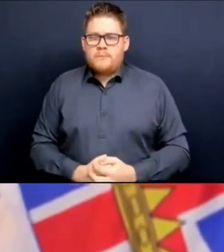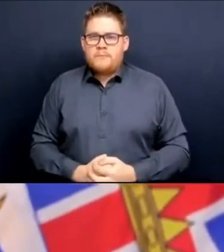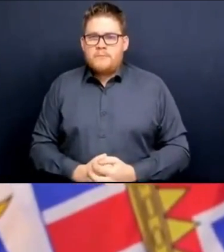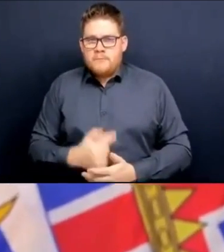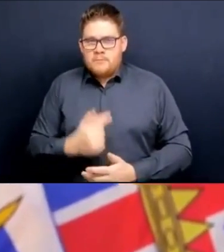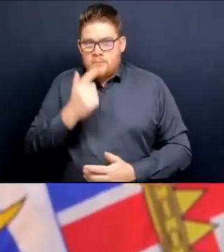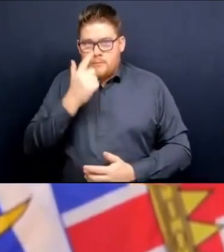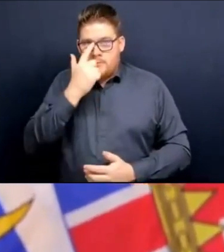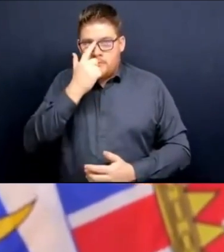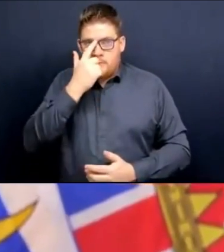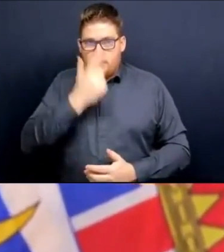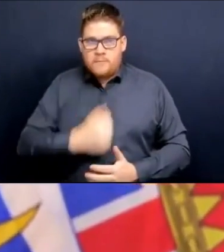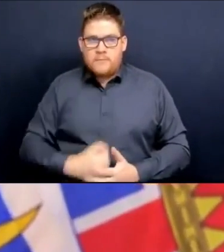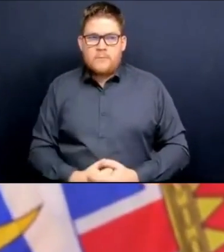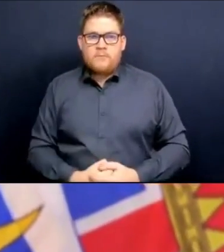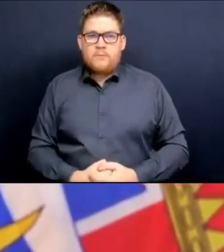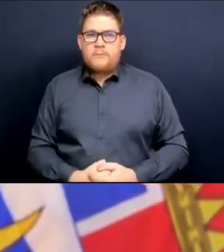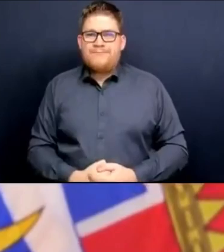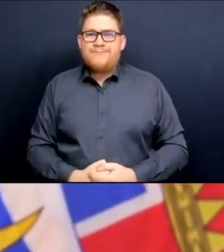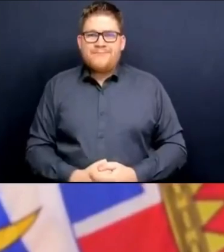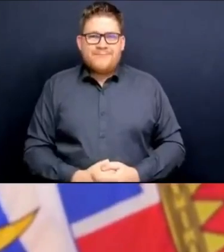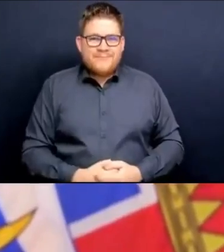Thank you very much and good afternoon.